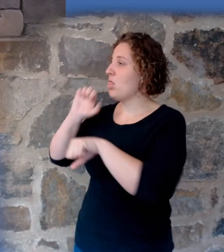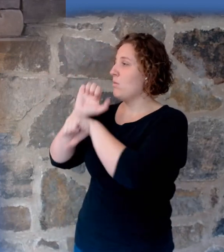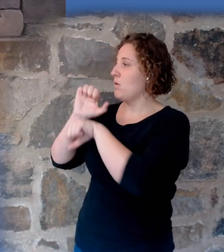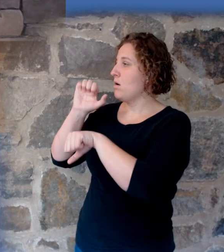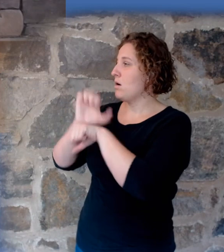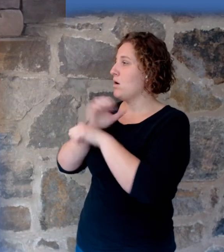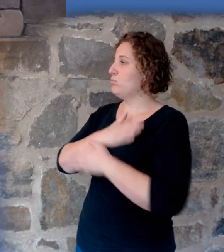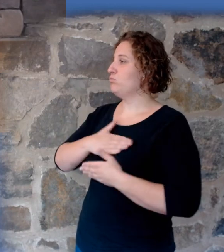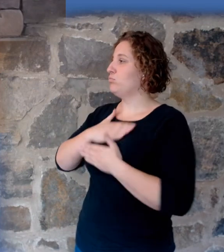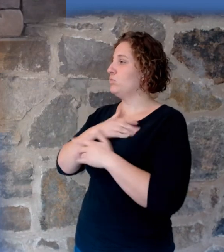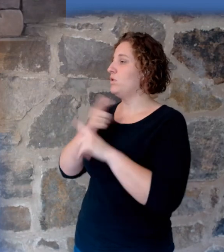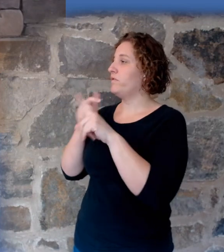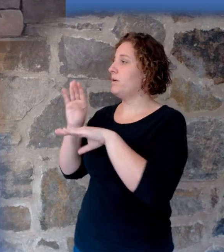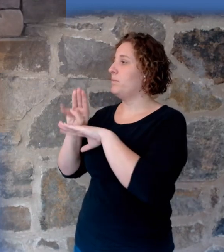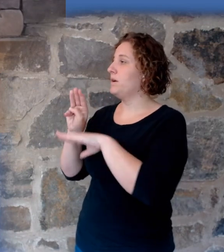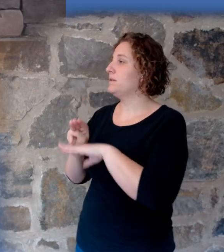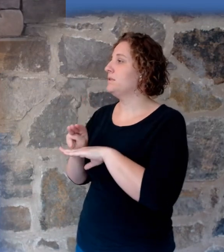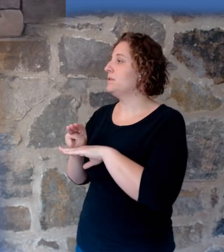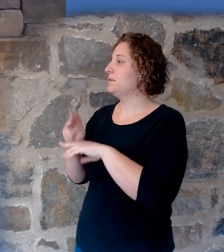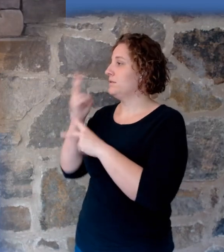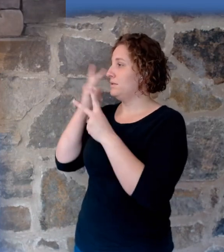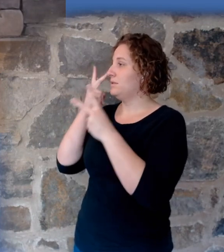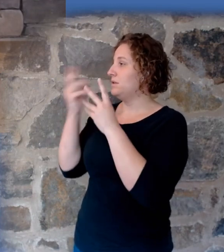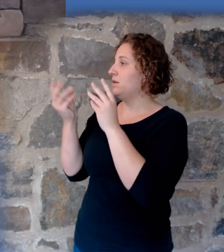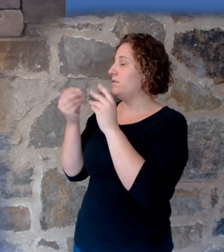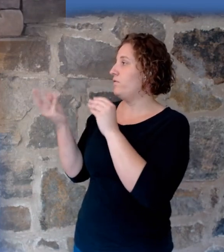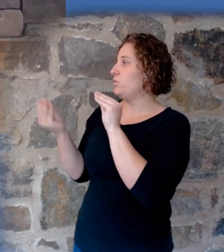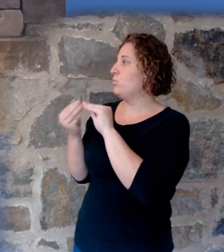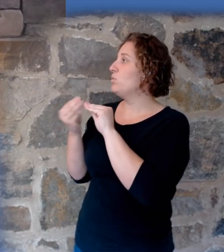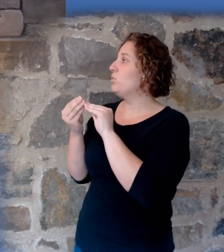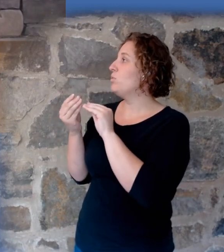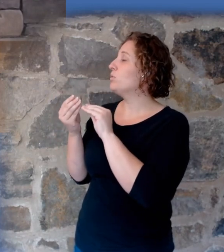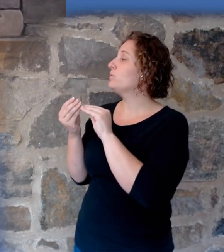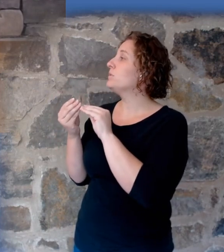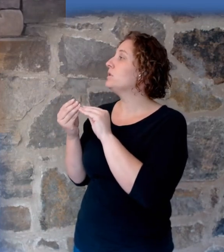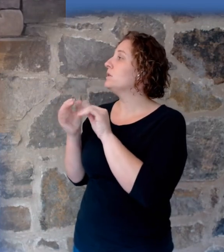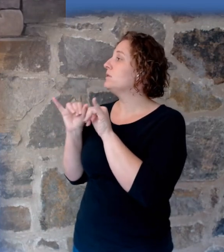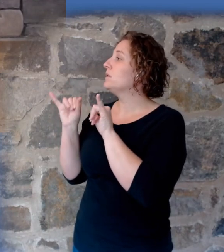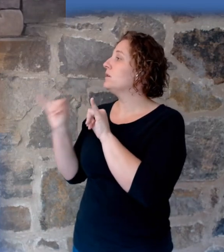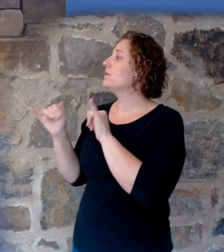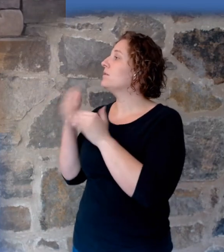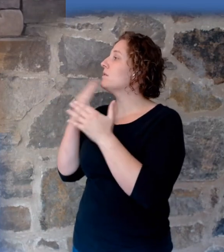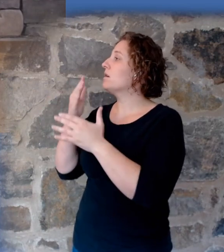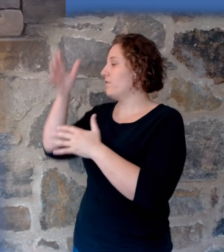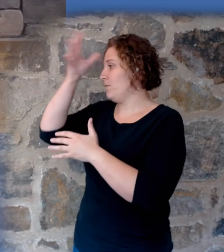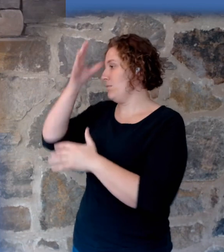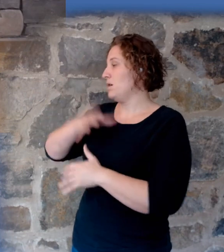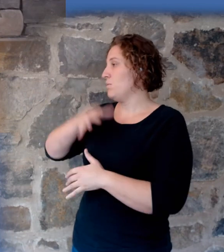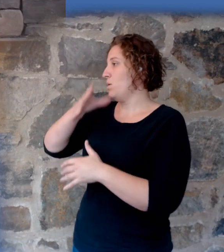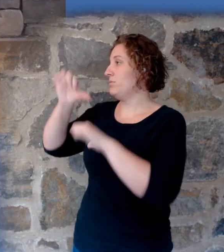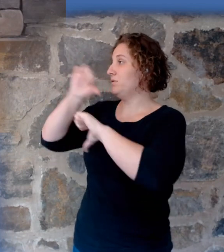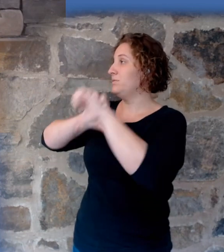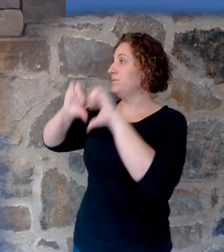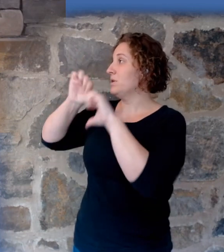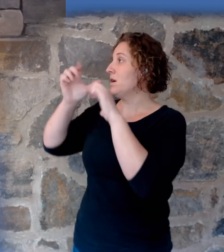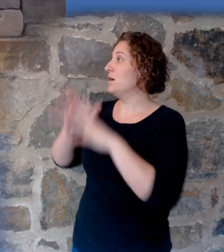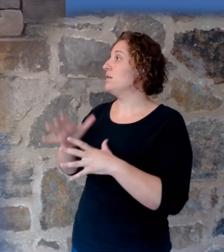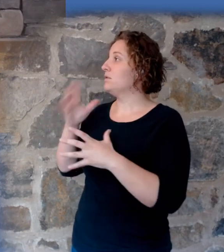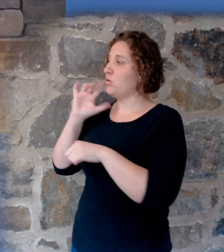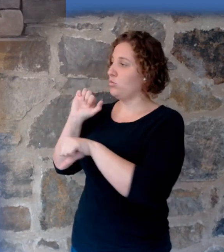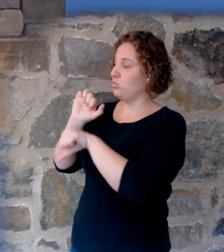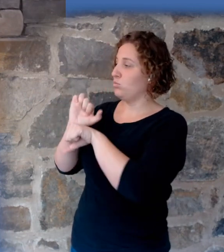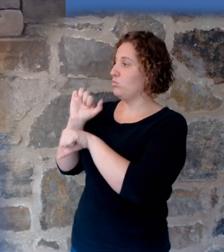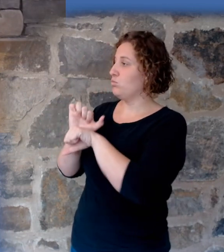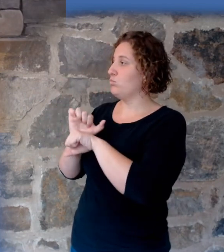ministries and have a few more things to go. Thank you, Lord, for those men and women of science who have made it their life's work to